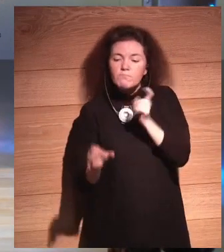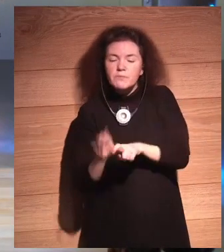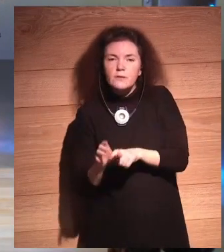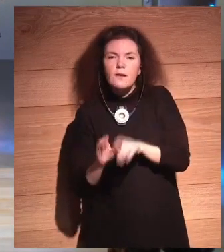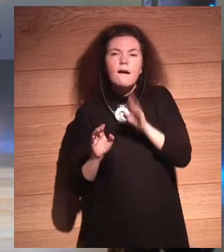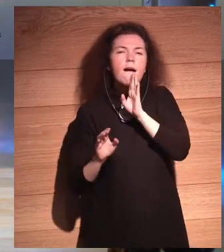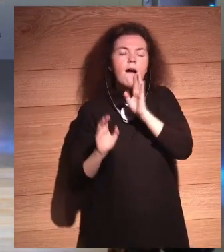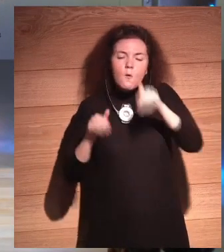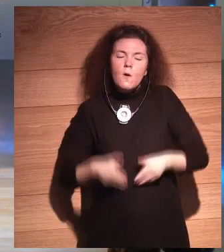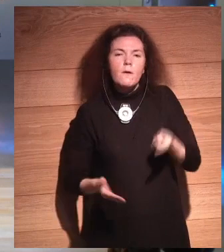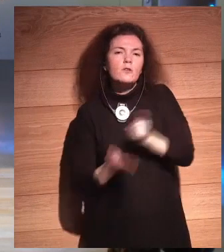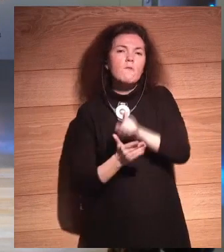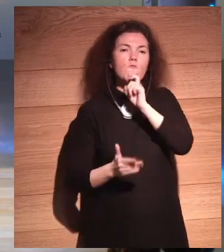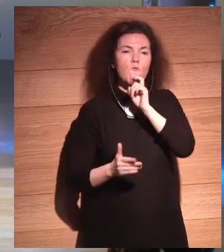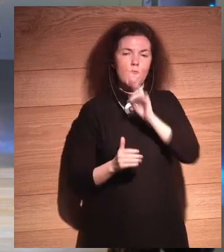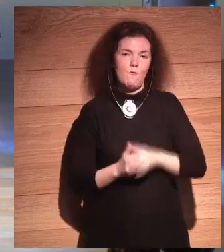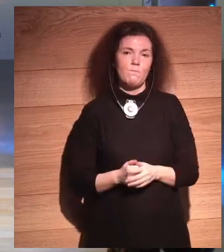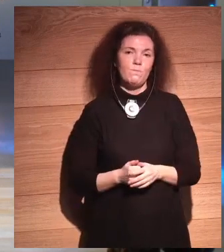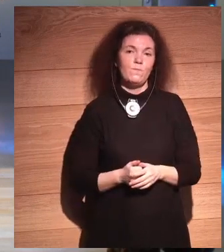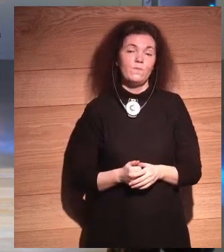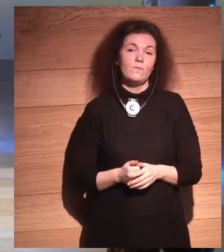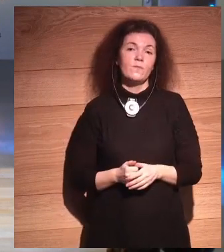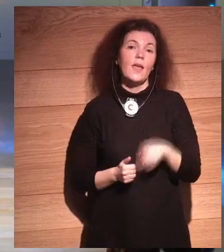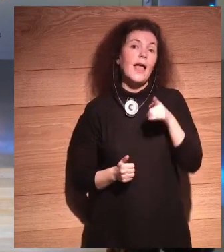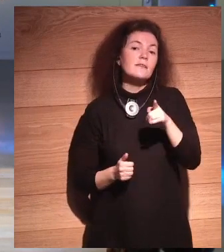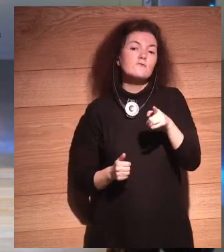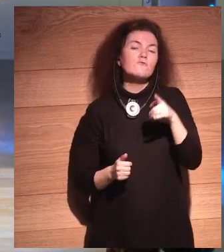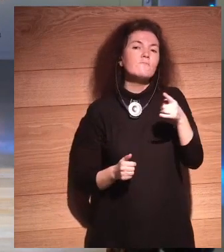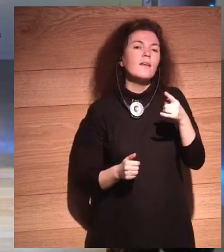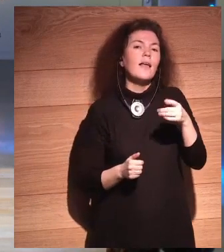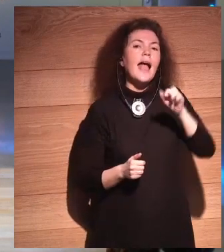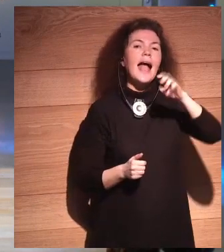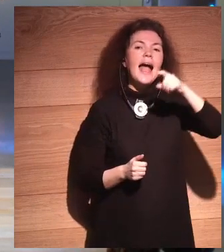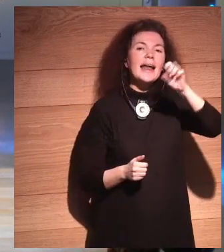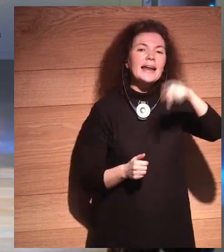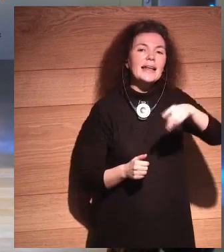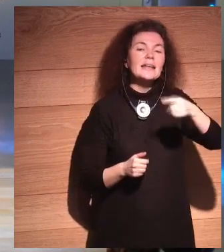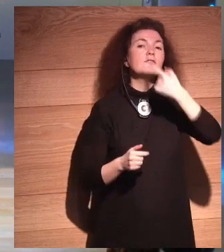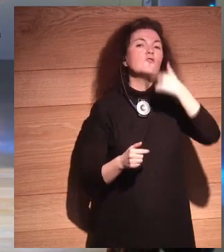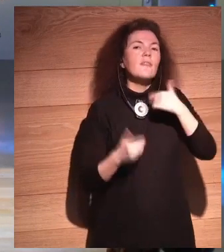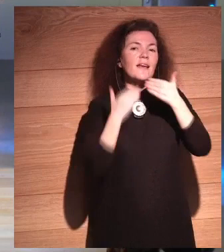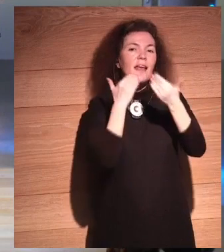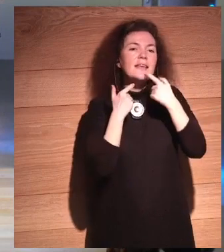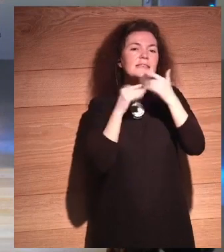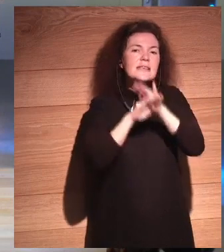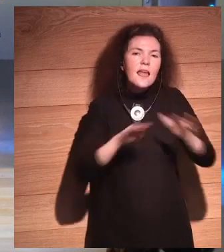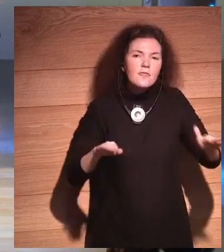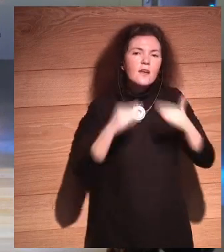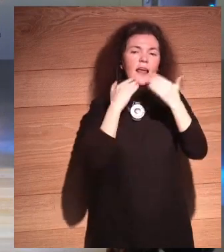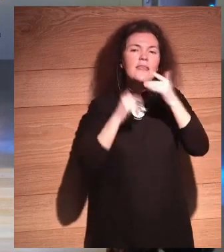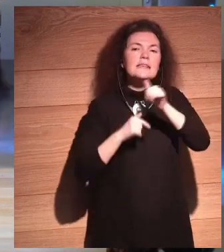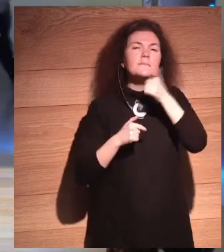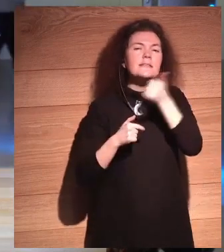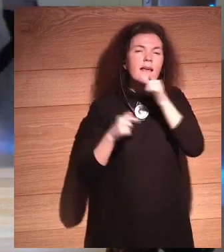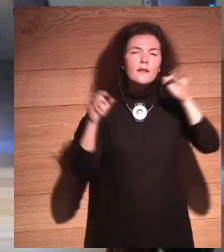And as the next speaker will tell you, this involves silence, boredom, mystery, secrets, things that make us, we have to